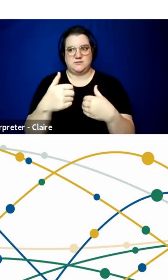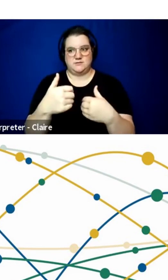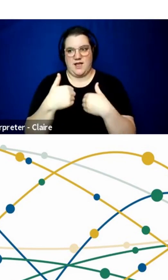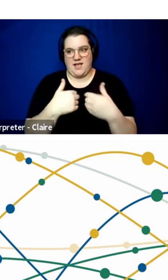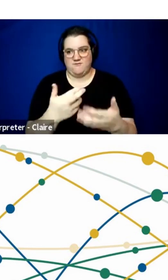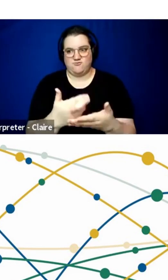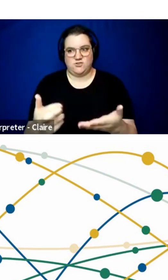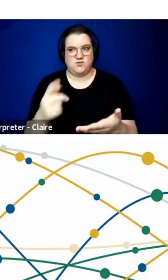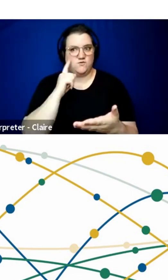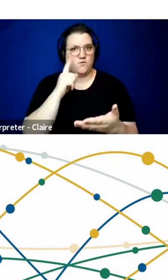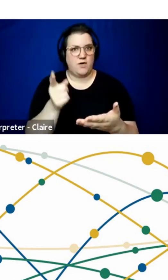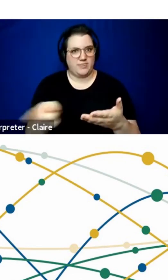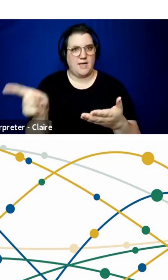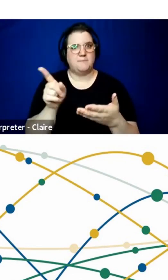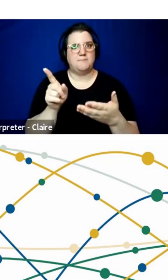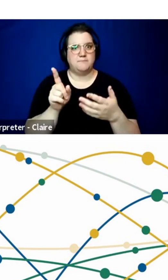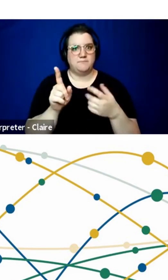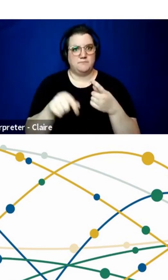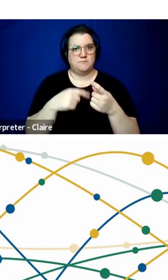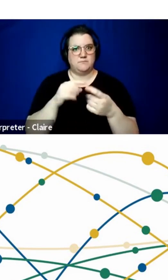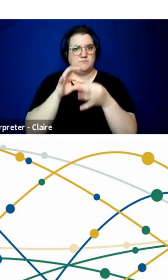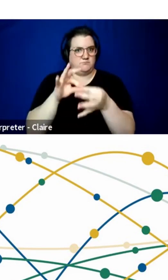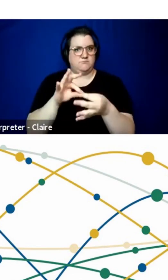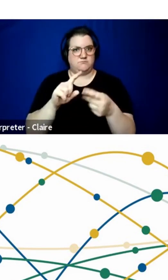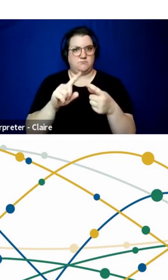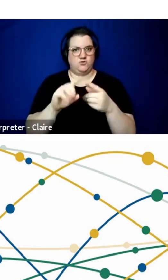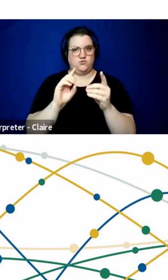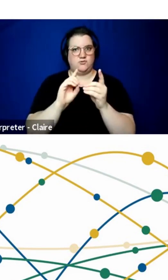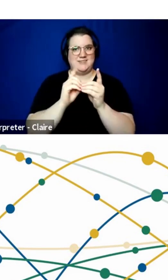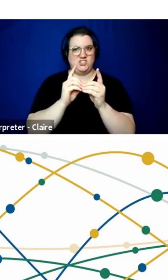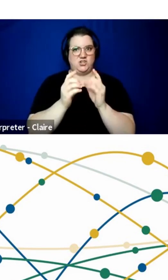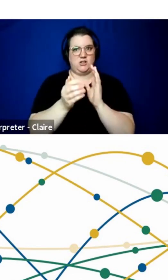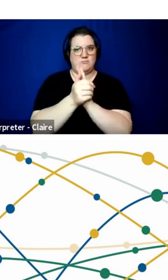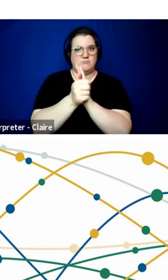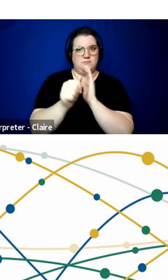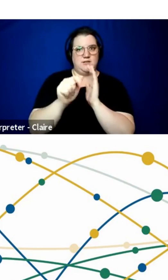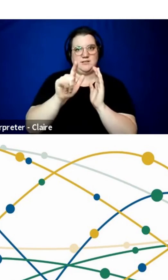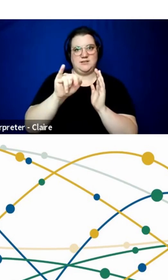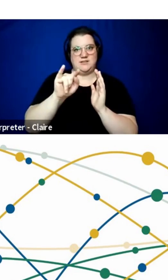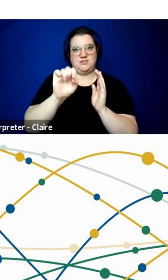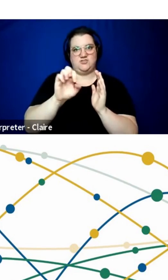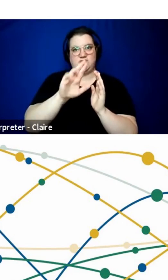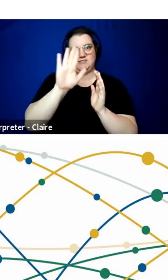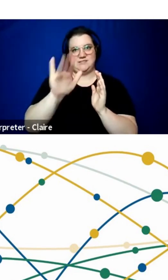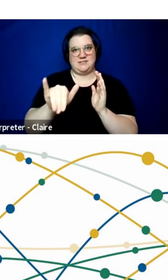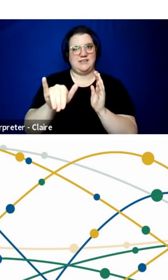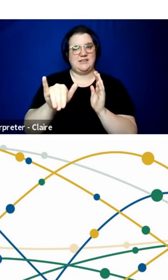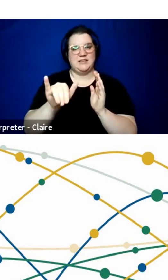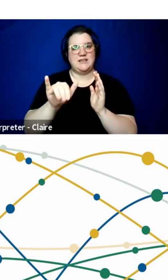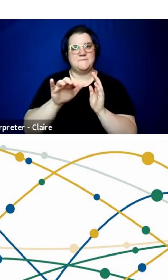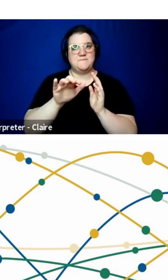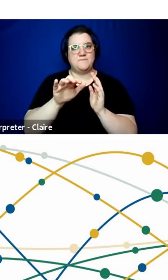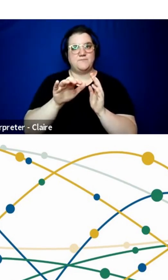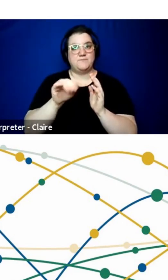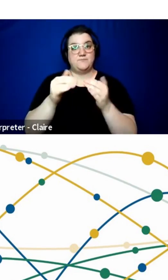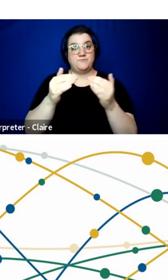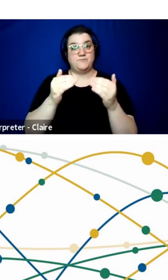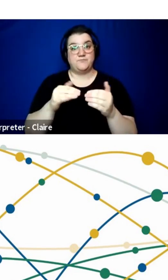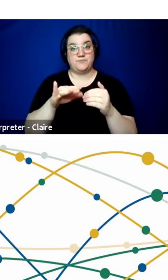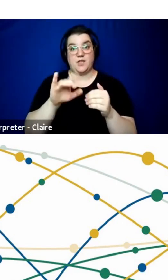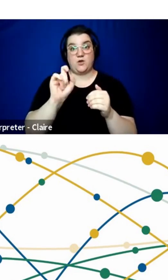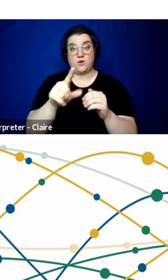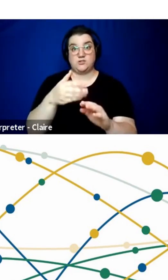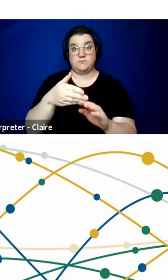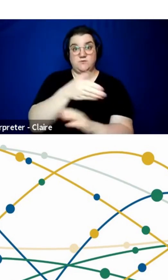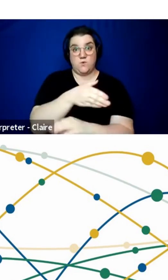for them when it comes to the digital digital literacy. And to the question before, even